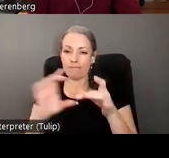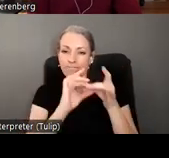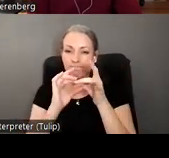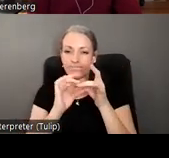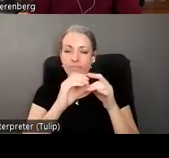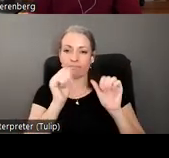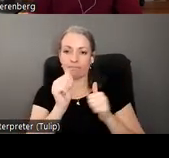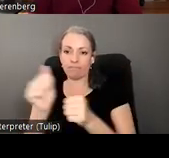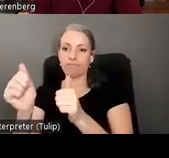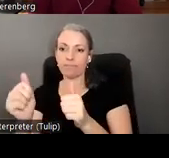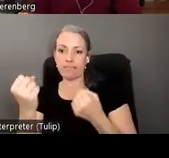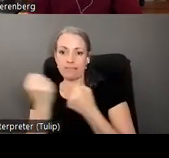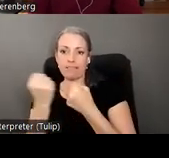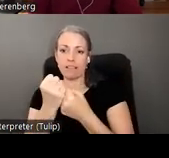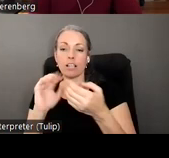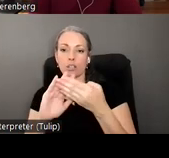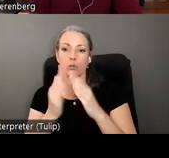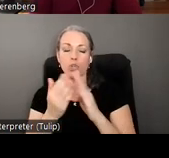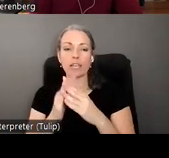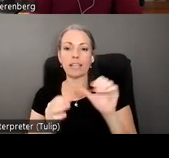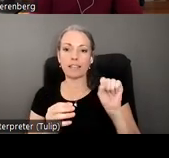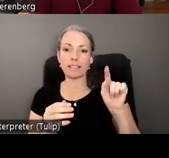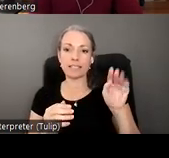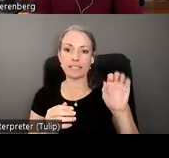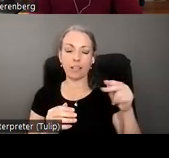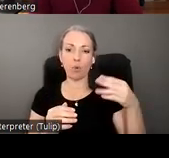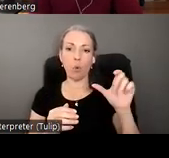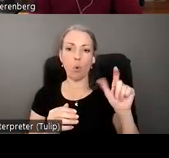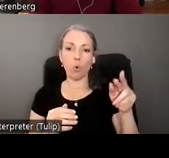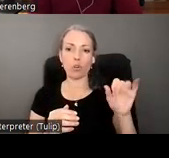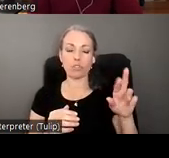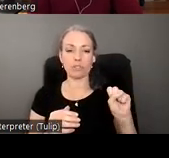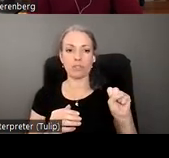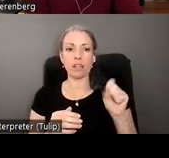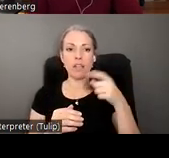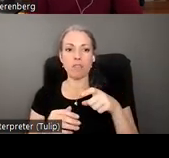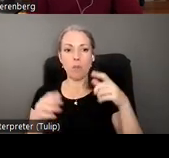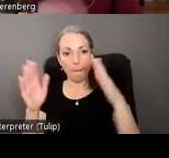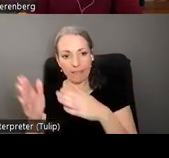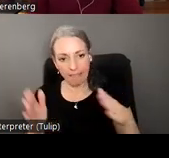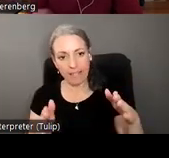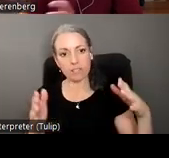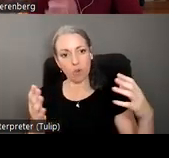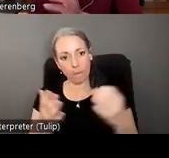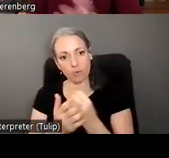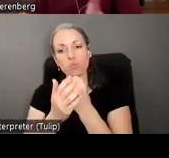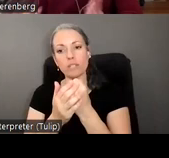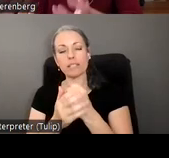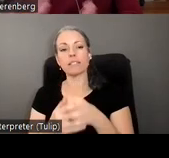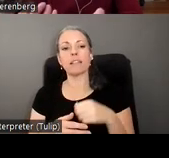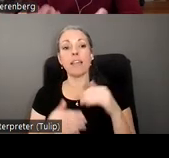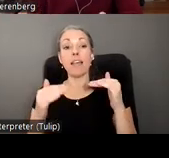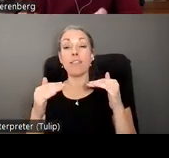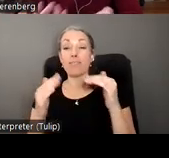the advocacy community and the stakeholders on what they're doing their plans their opportunities a lot of what's happening at the state level